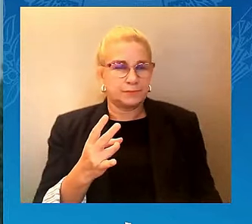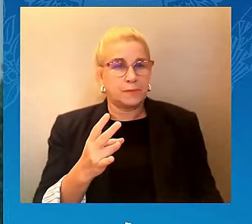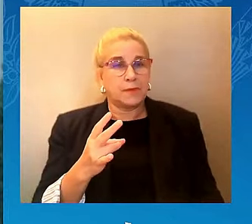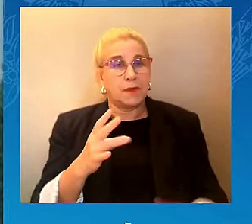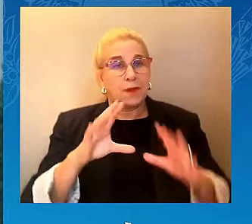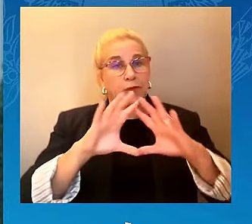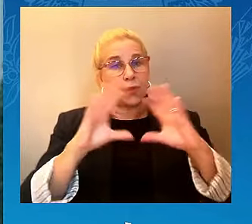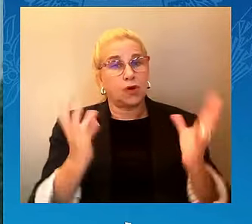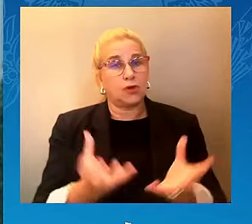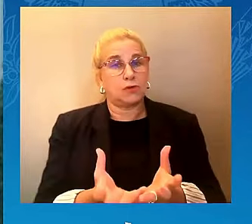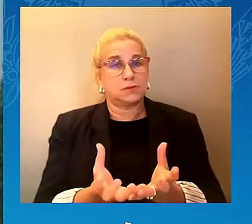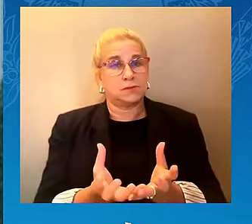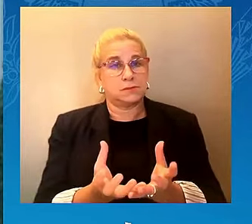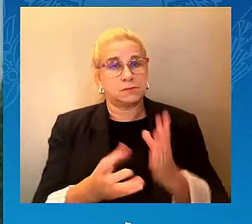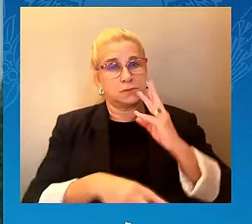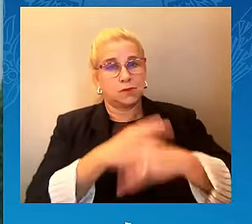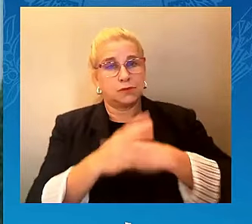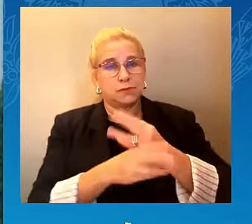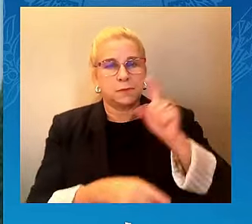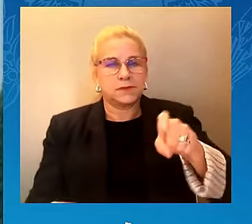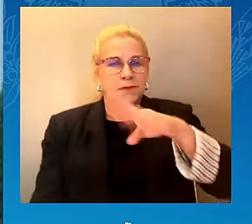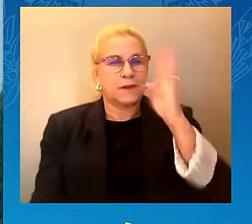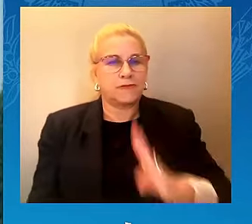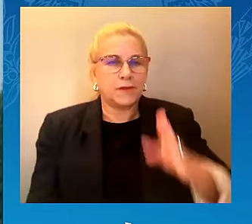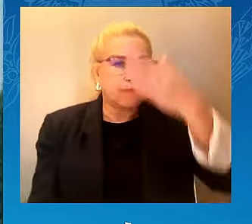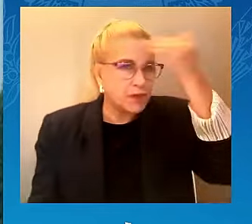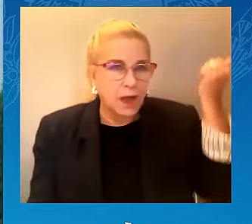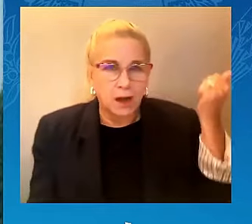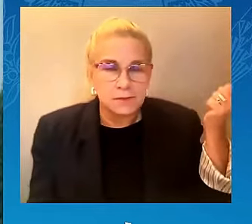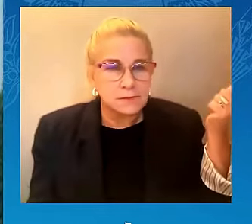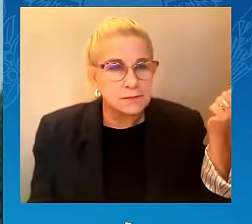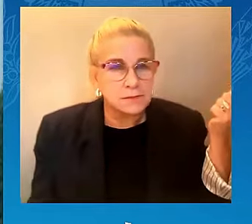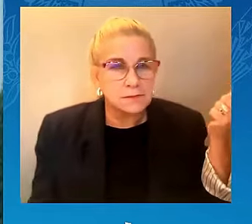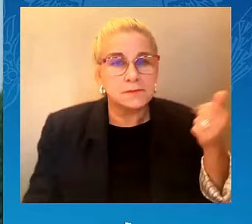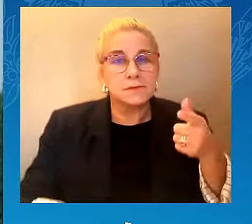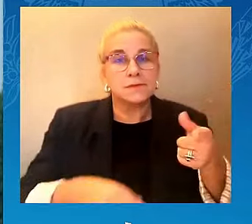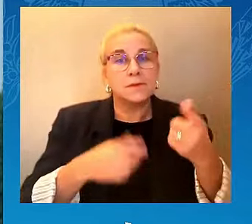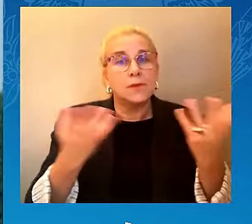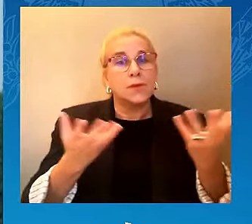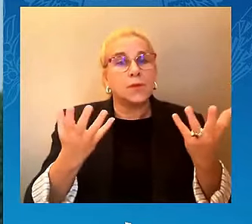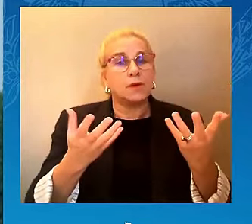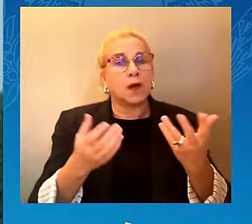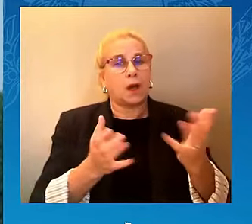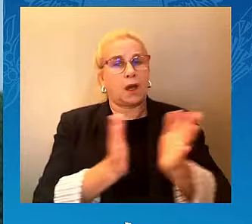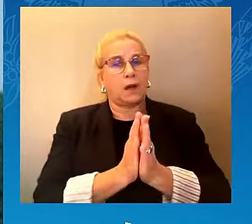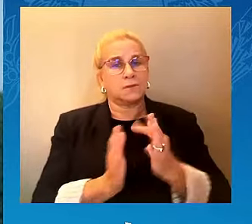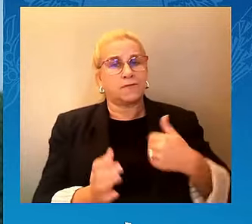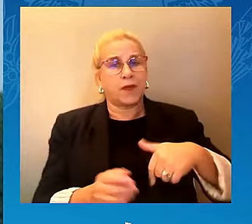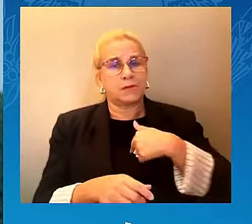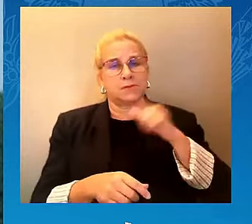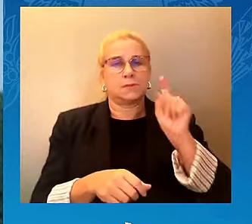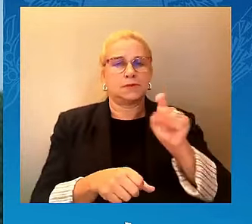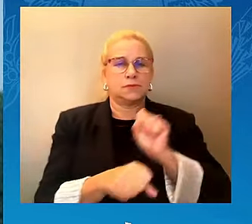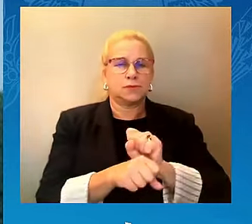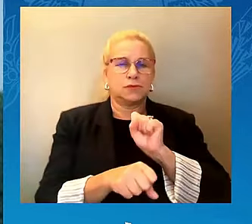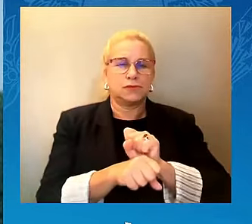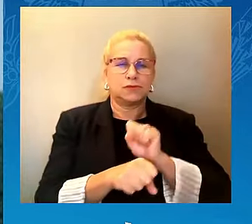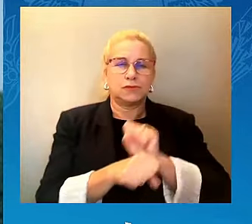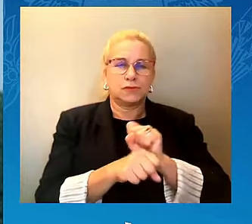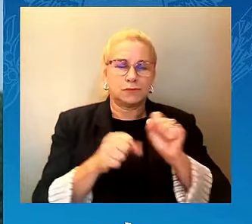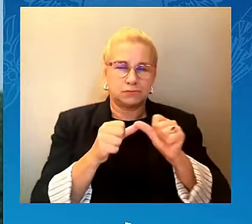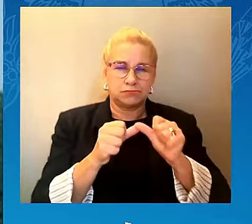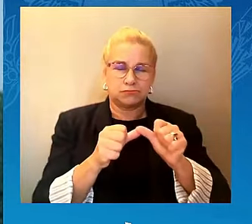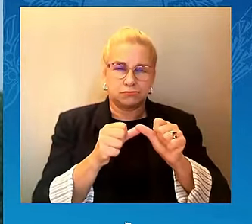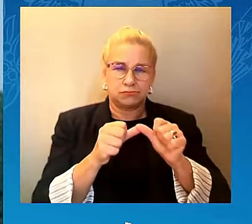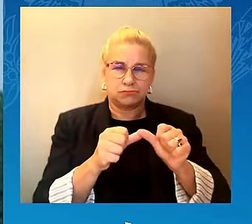ensure nothing like the horrors of October 7 can ever happen again. And on this solemn